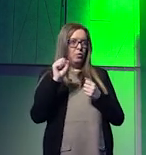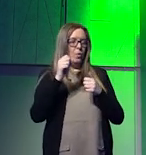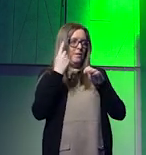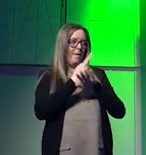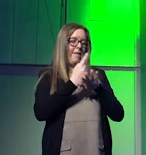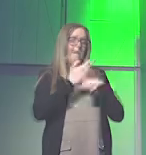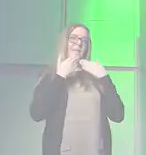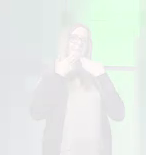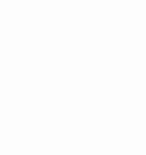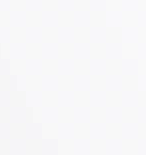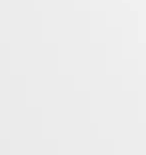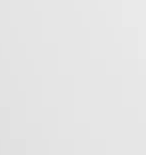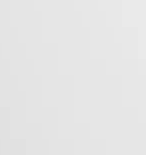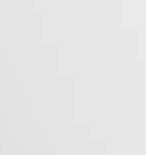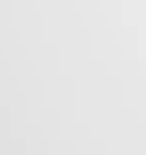very much for your attention.